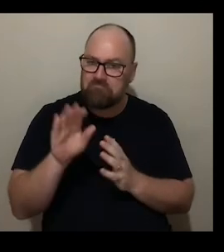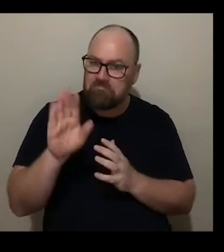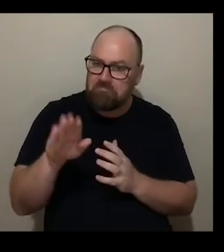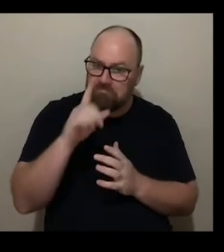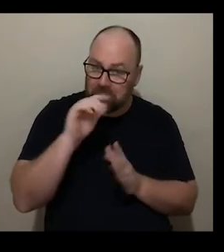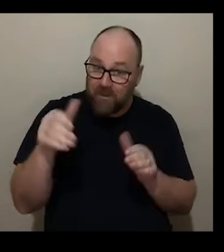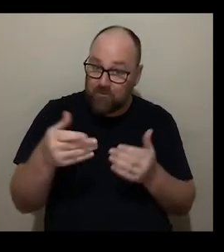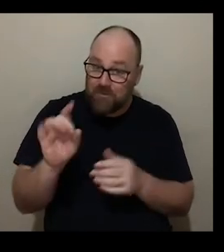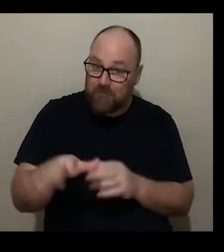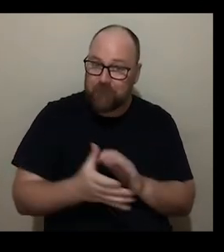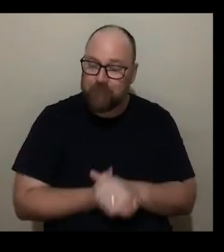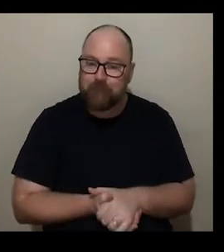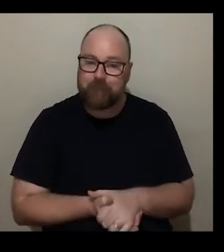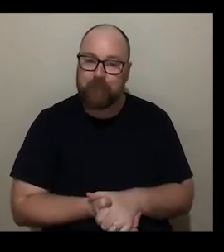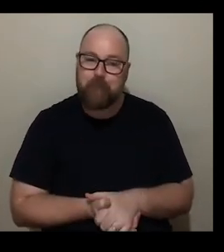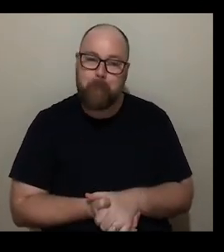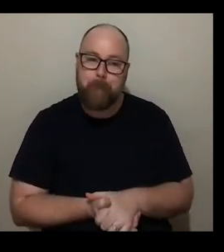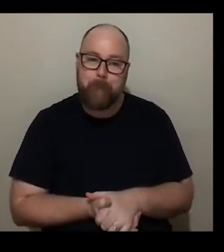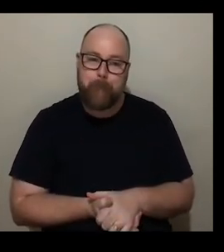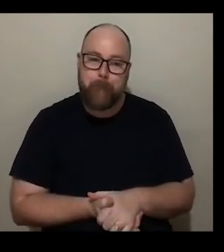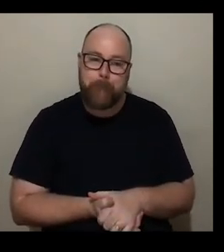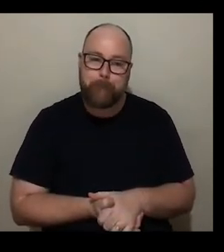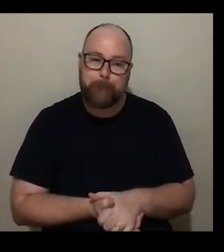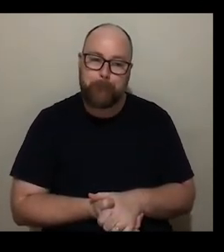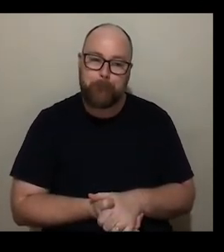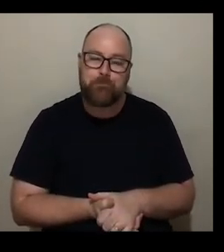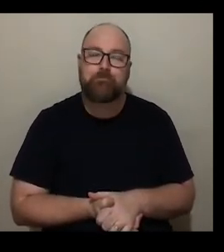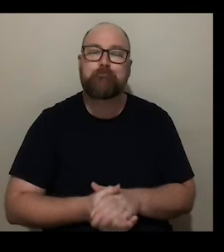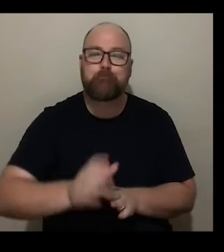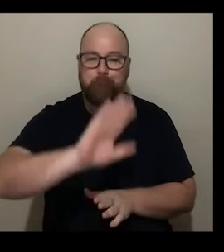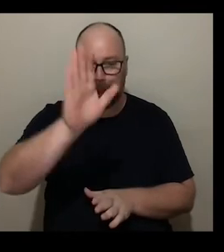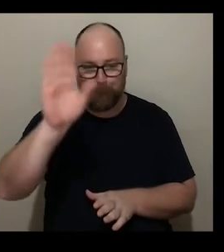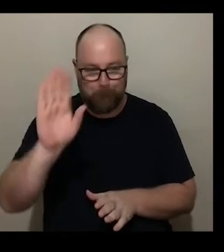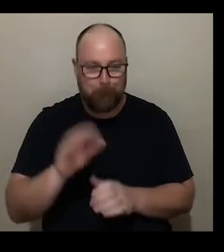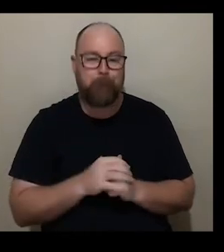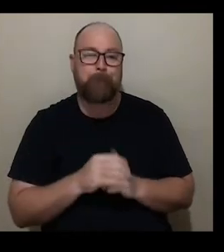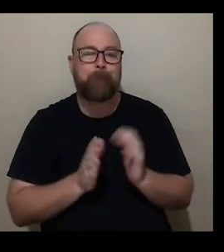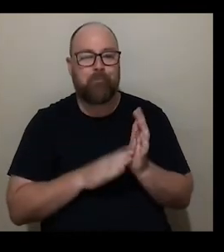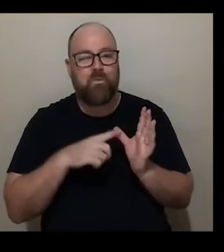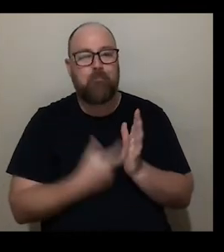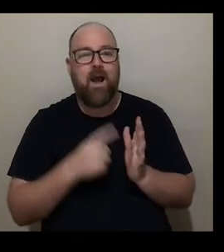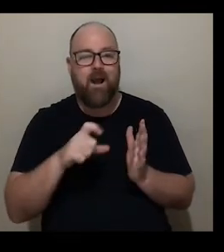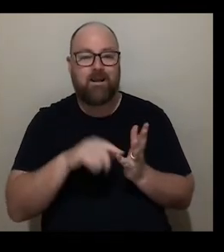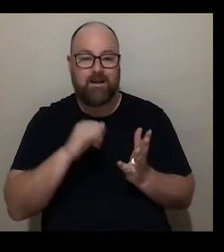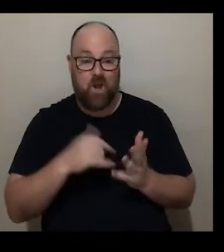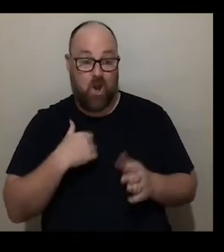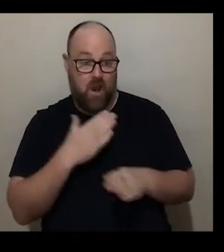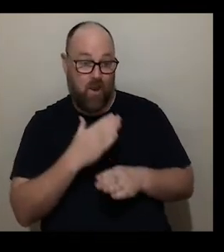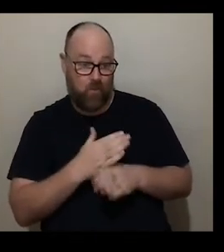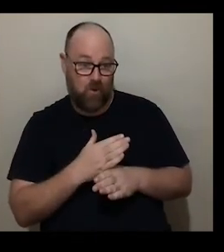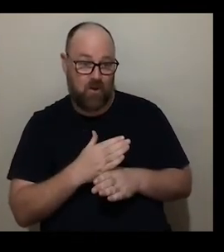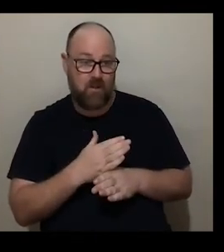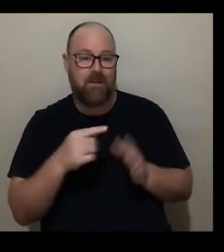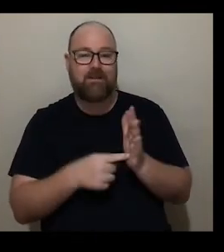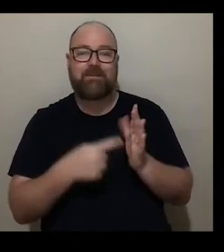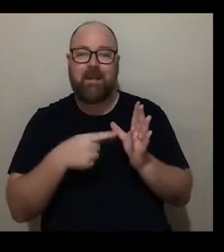if you'd mind introducing yourself for the audience yeah so hello everybody so my name is marcus and i work at uh the